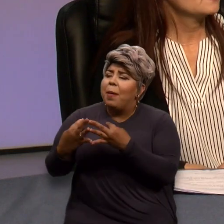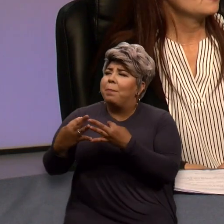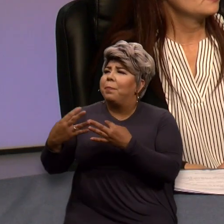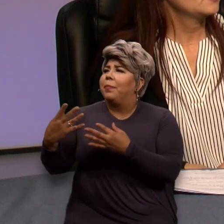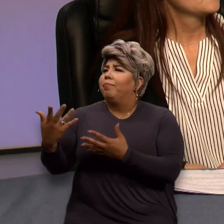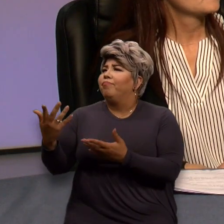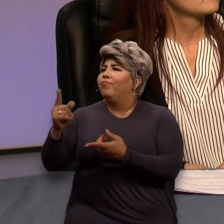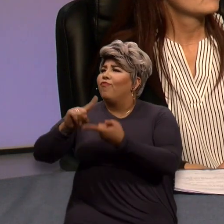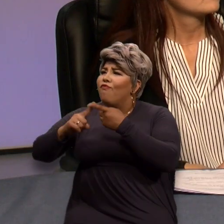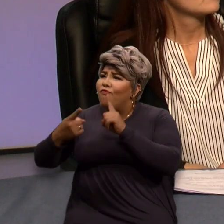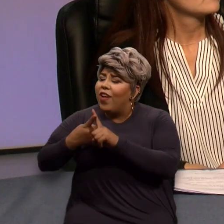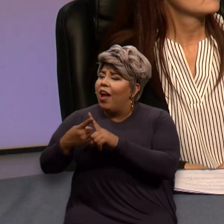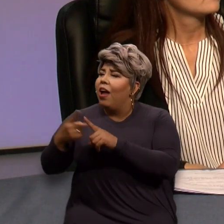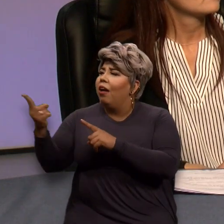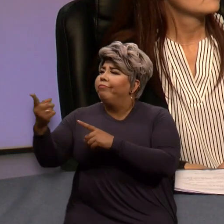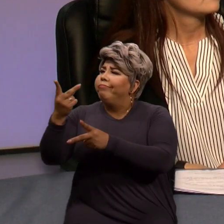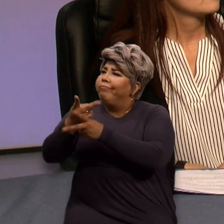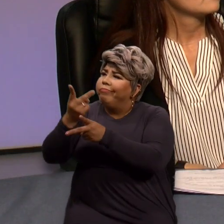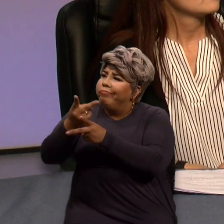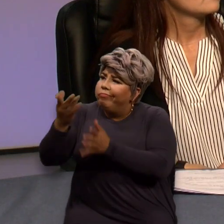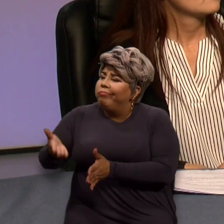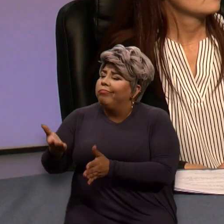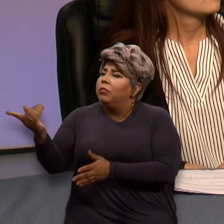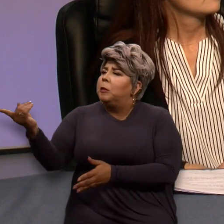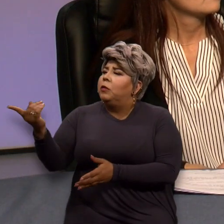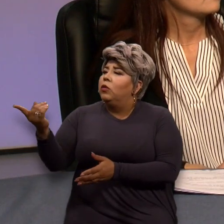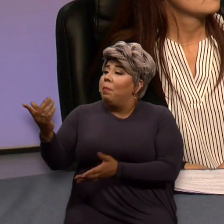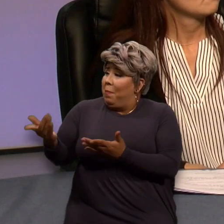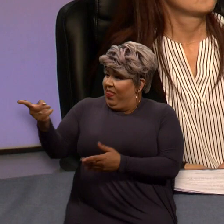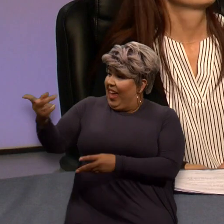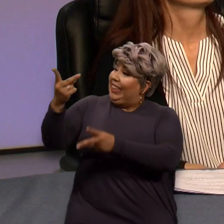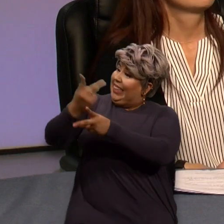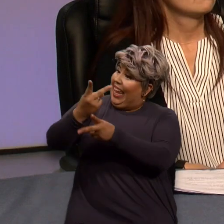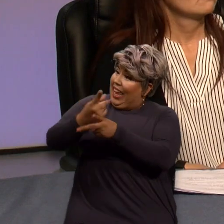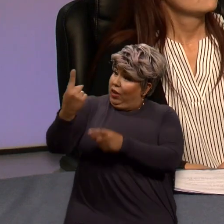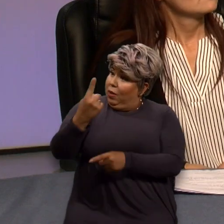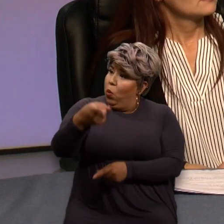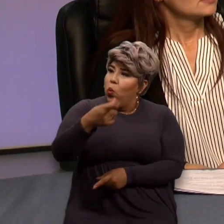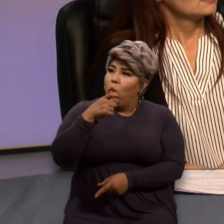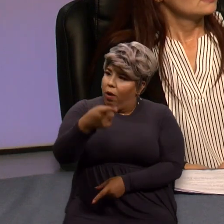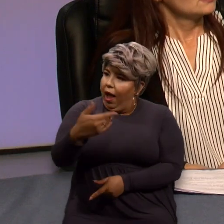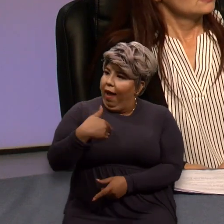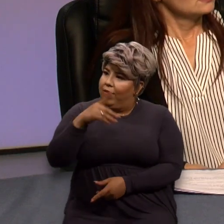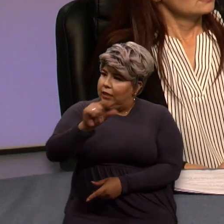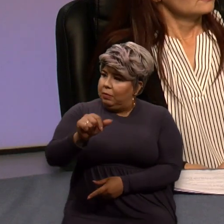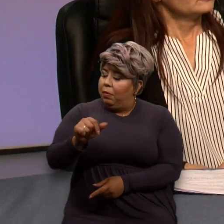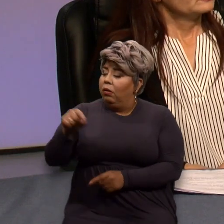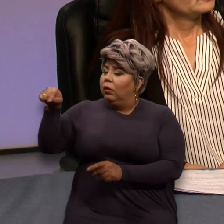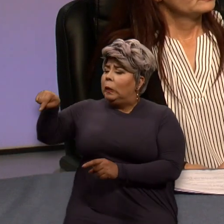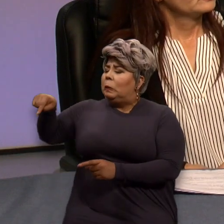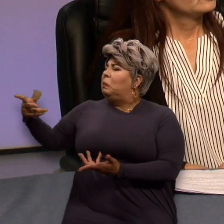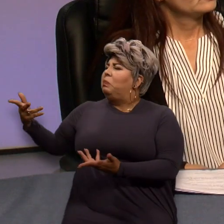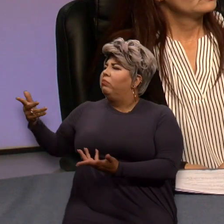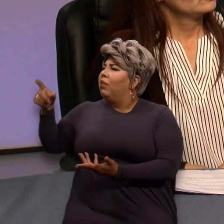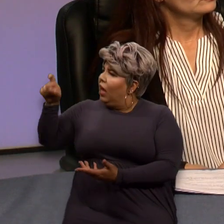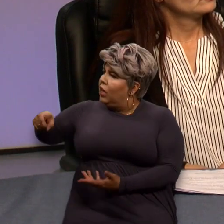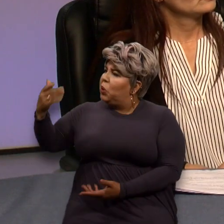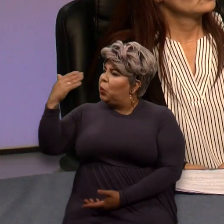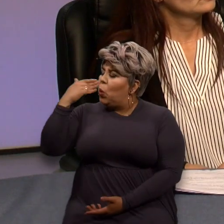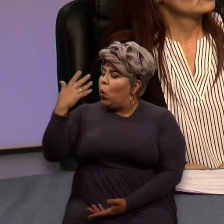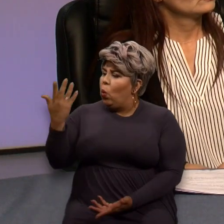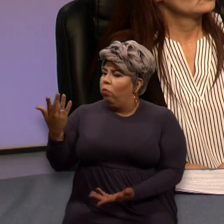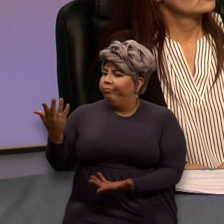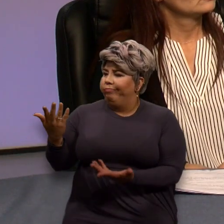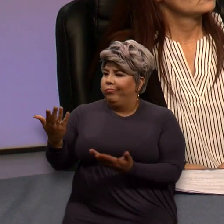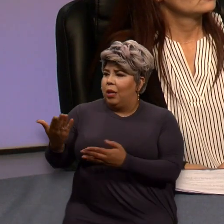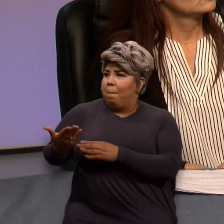who know someone or take care of someone with a disability? What do they need to know in, you